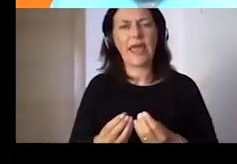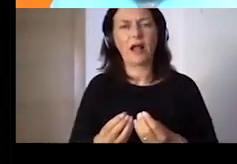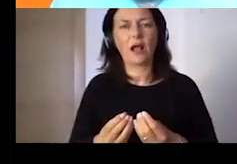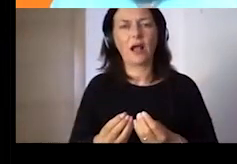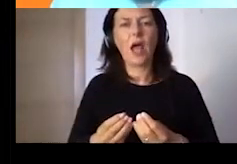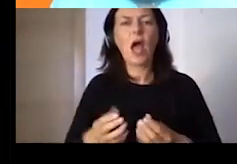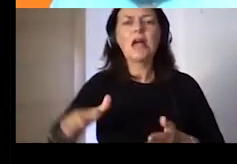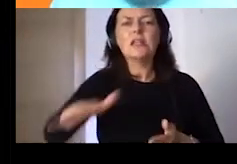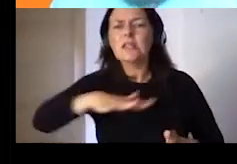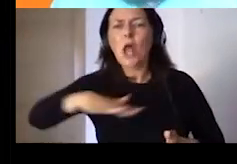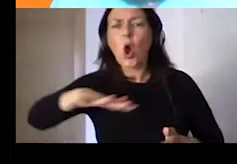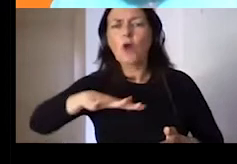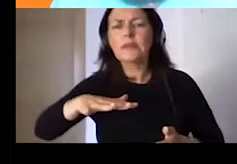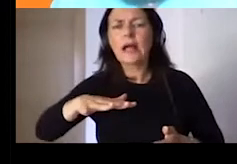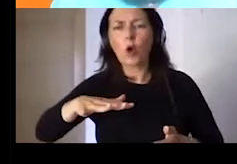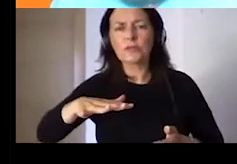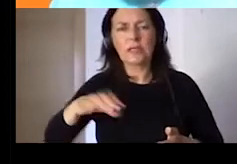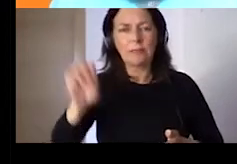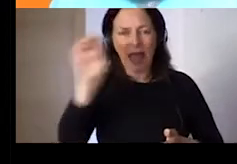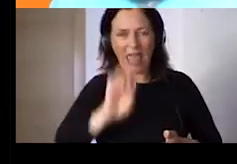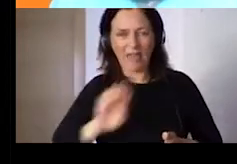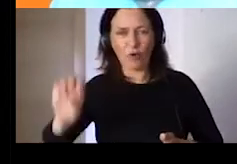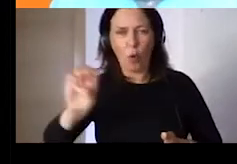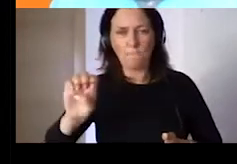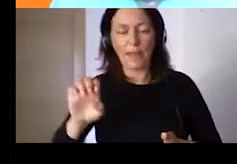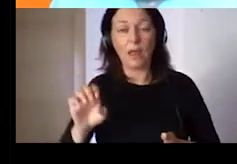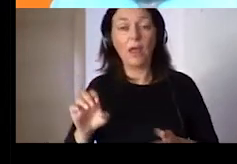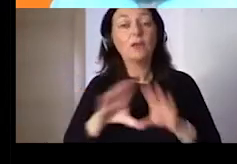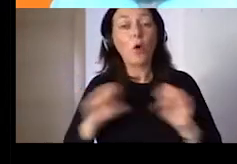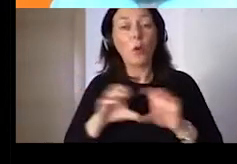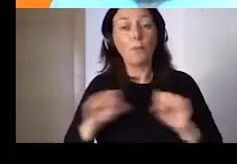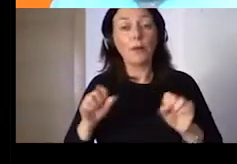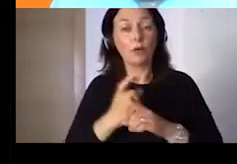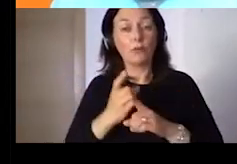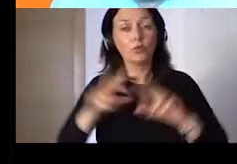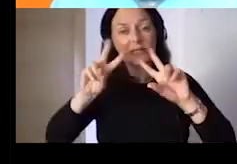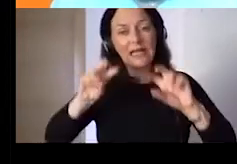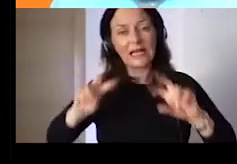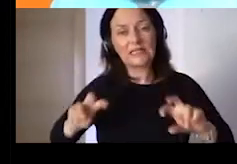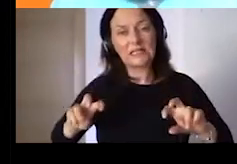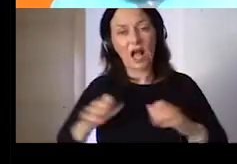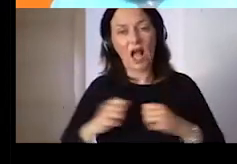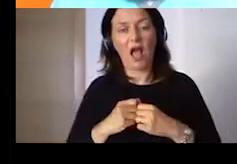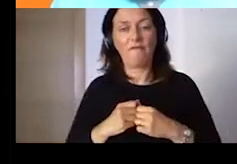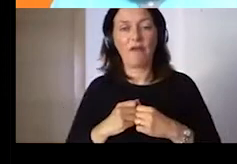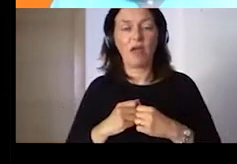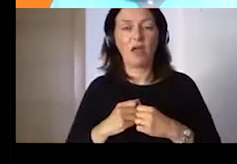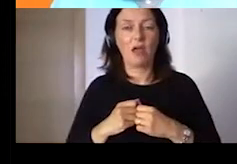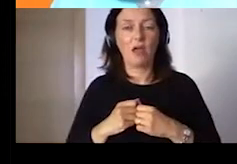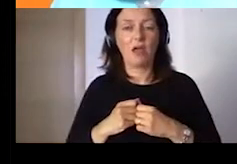And we do research. So, we can consider OLDigital as a permanent